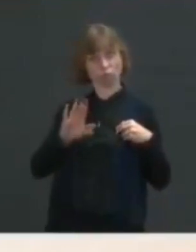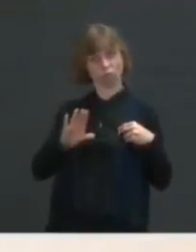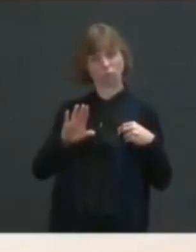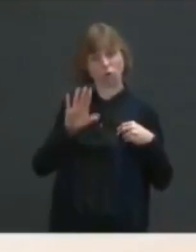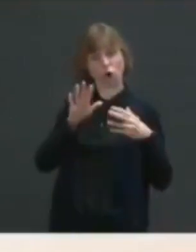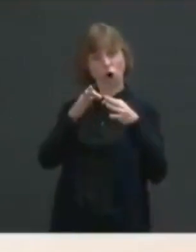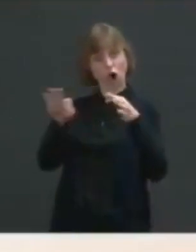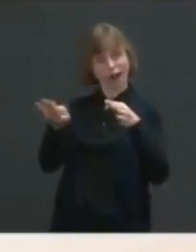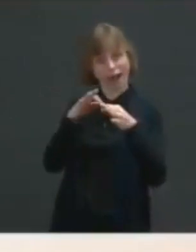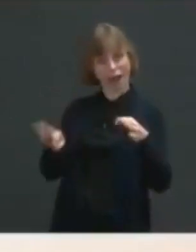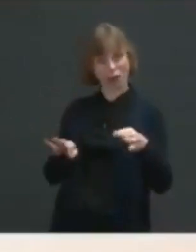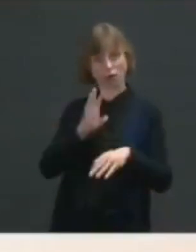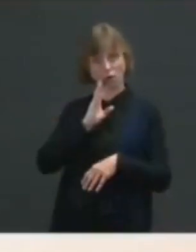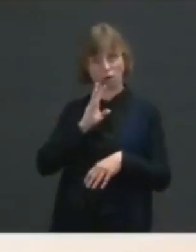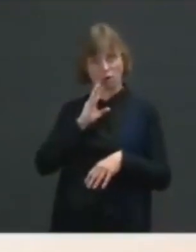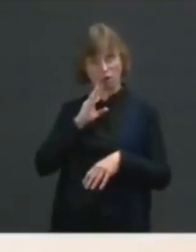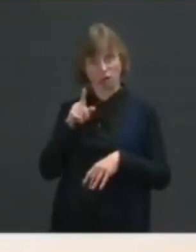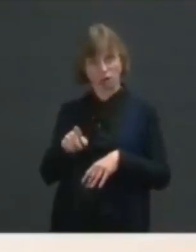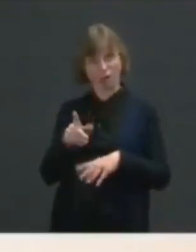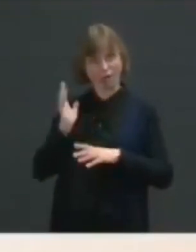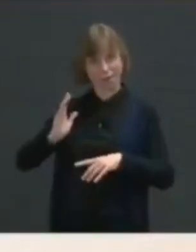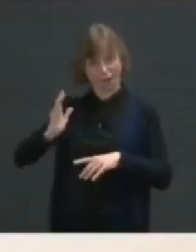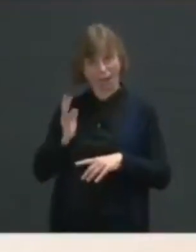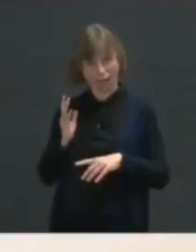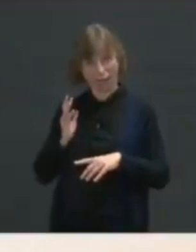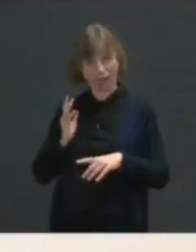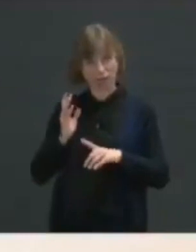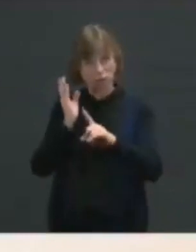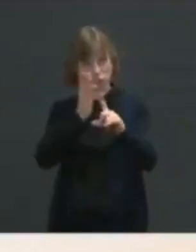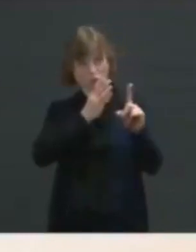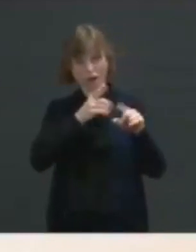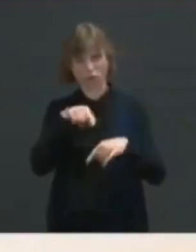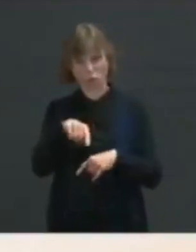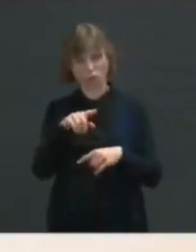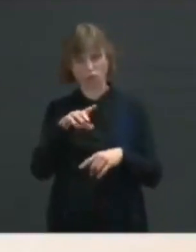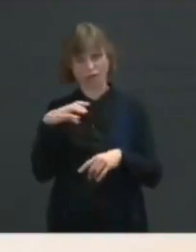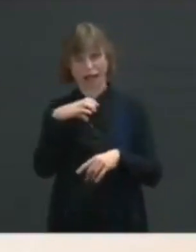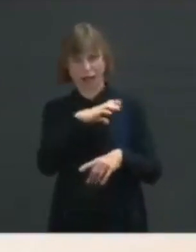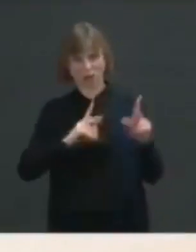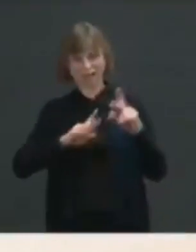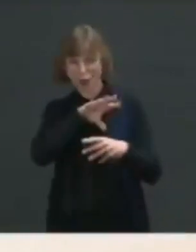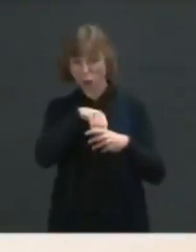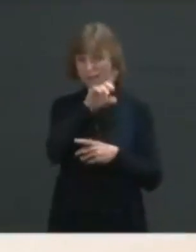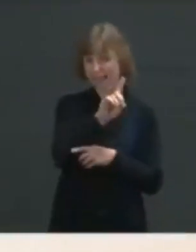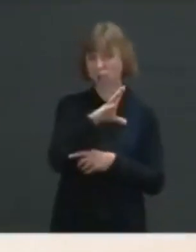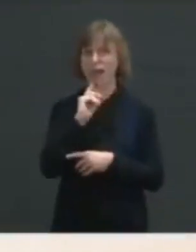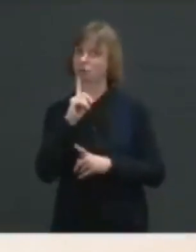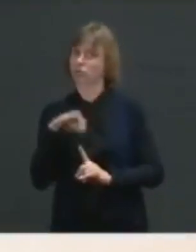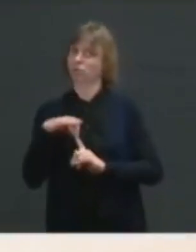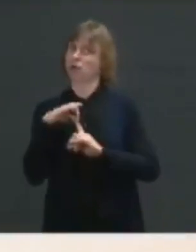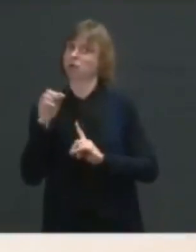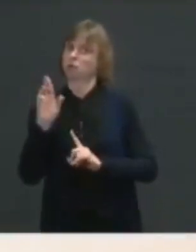that Neera Tandem has used in direction of other members of Congress, including some Democrats and especially Republicans?